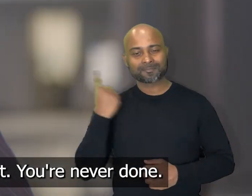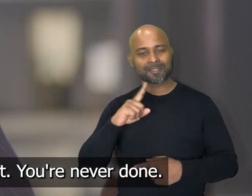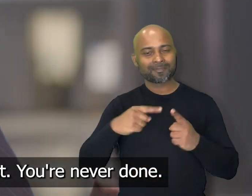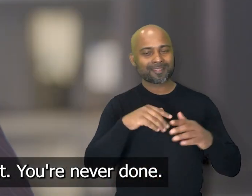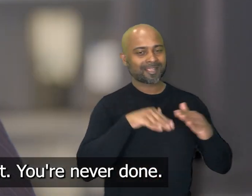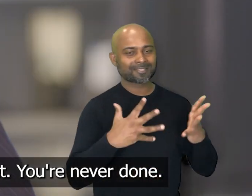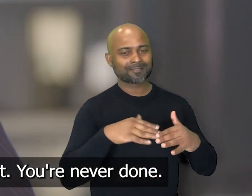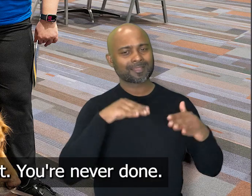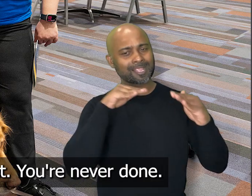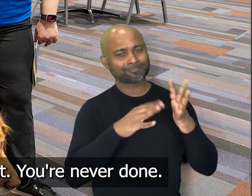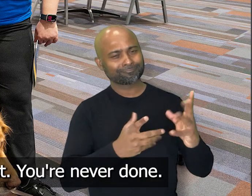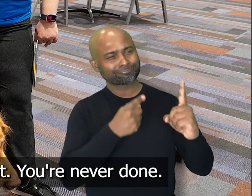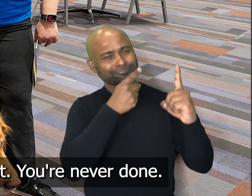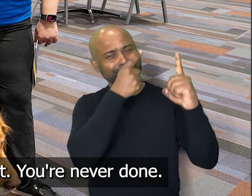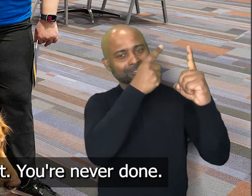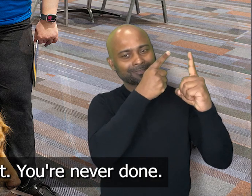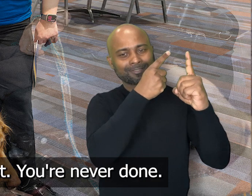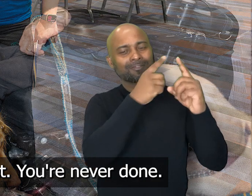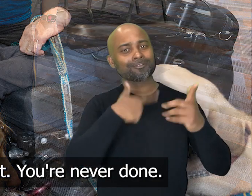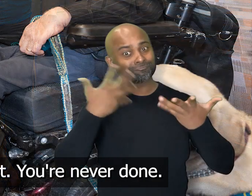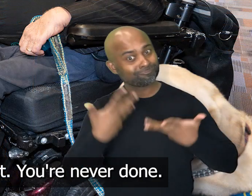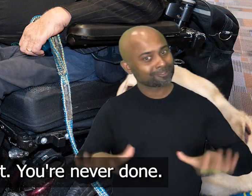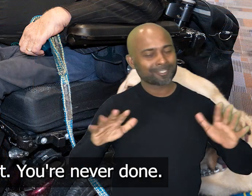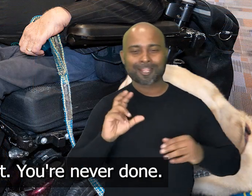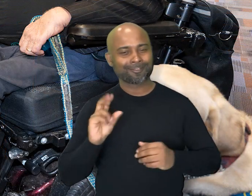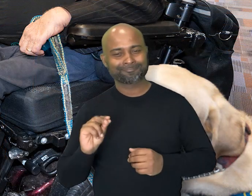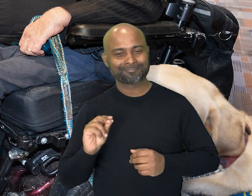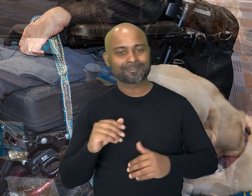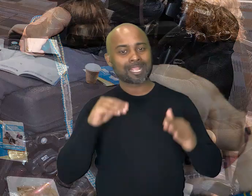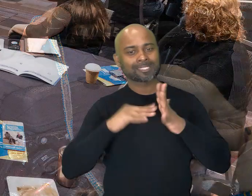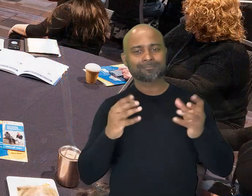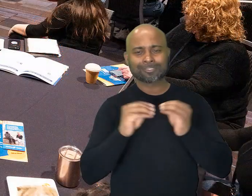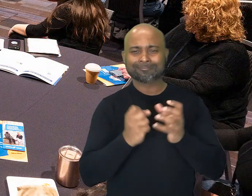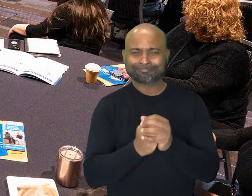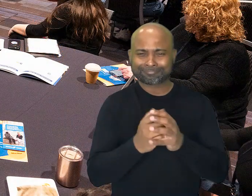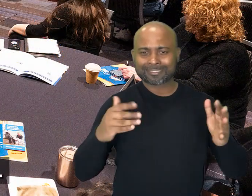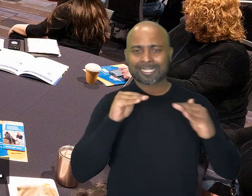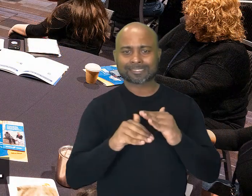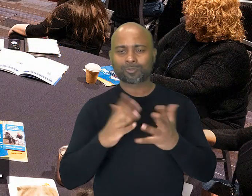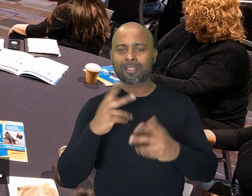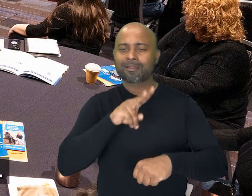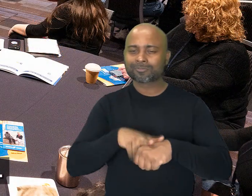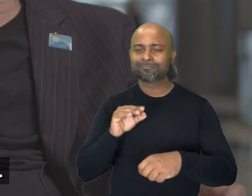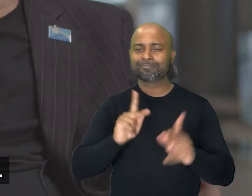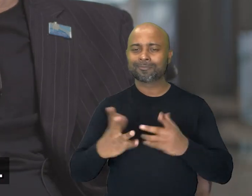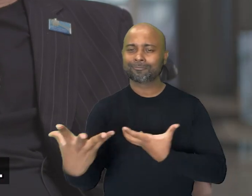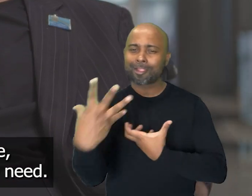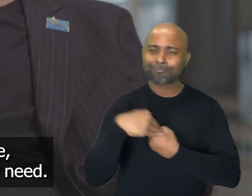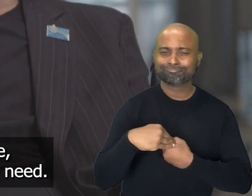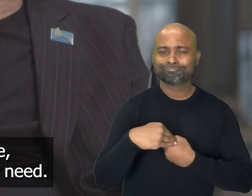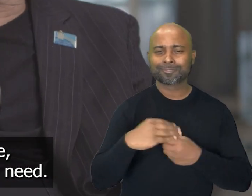The thing about access, it's the moving target. You're never done. Access begets access. It's the nature of inclusion.